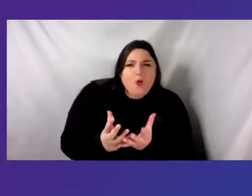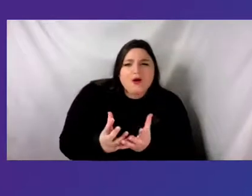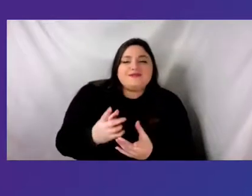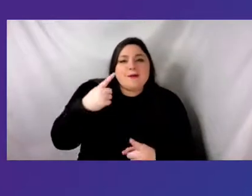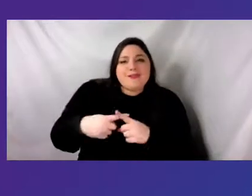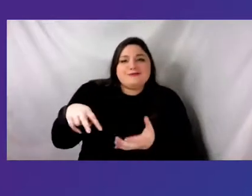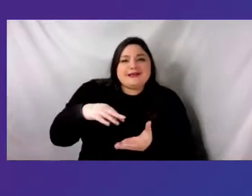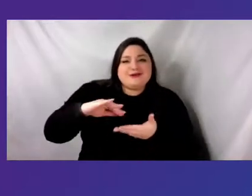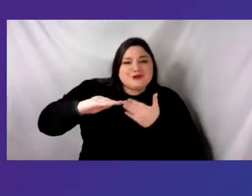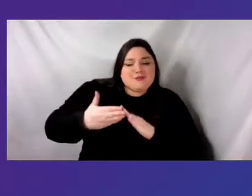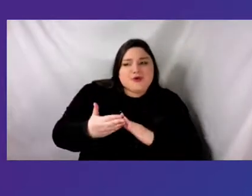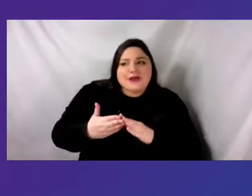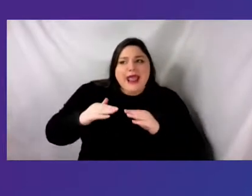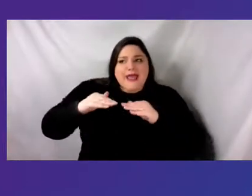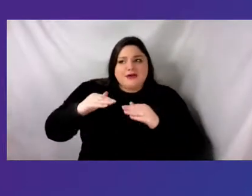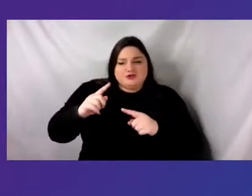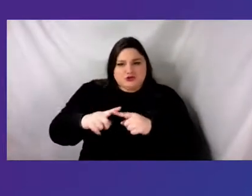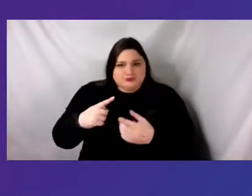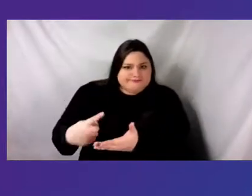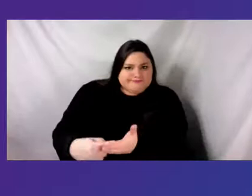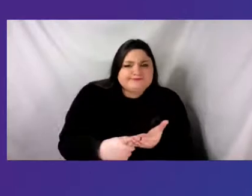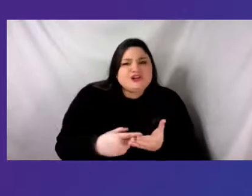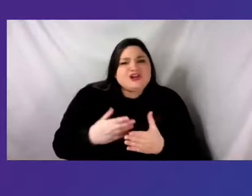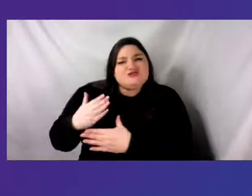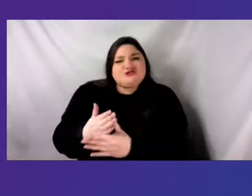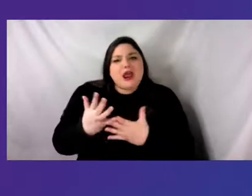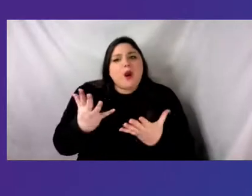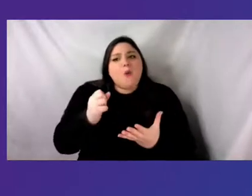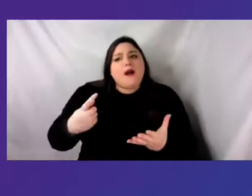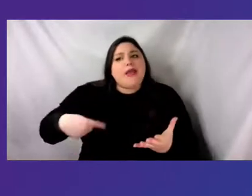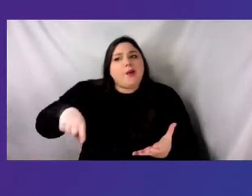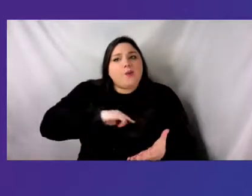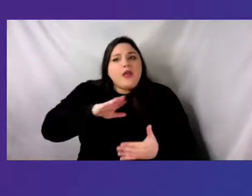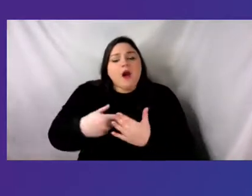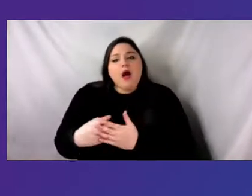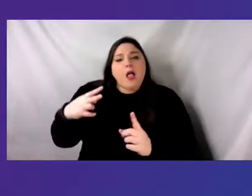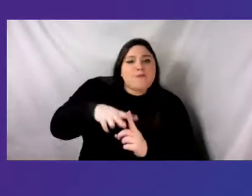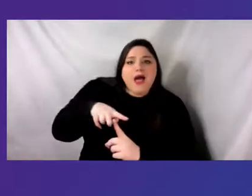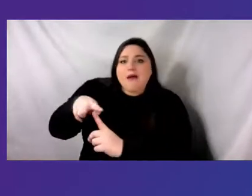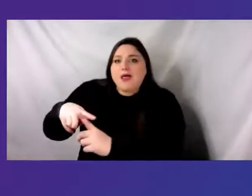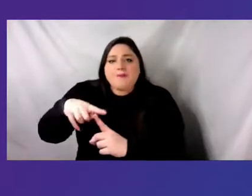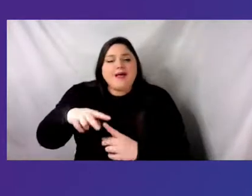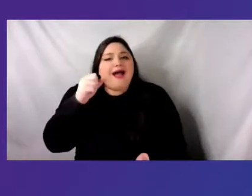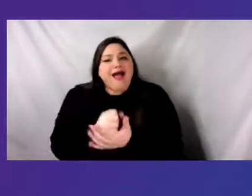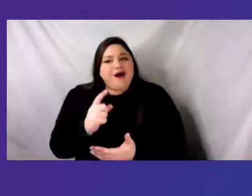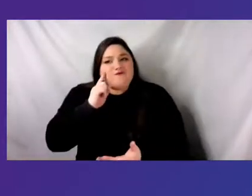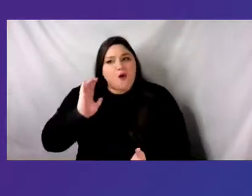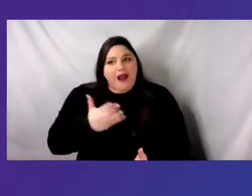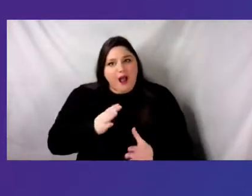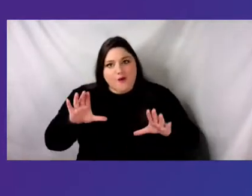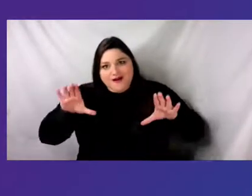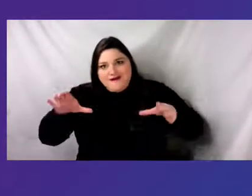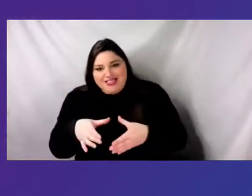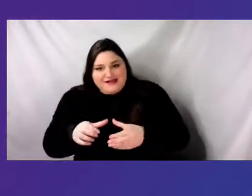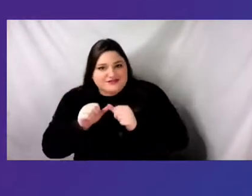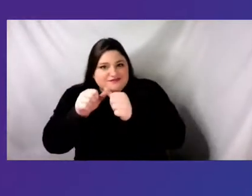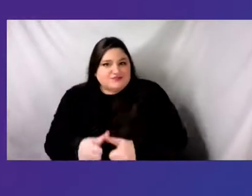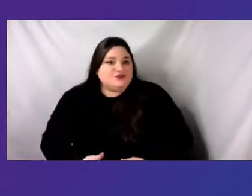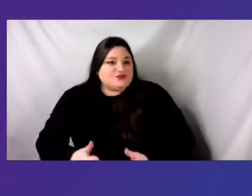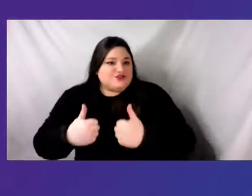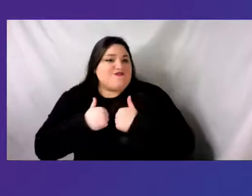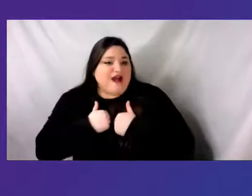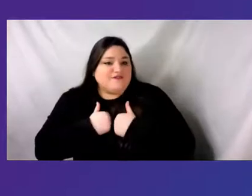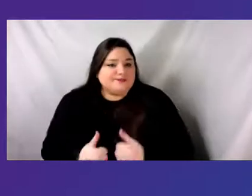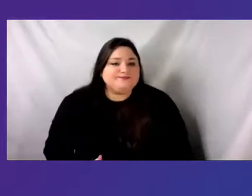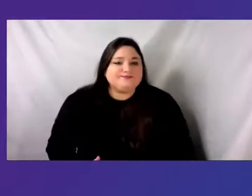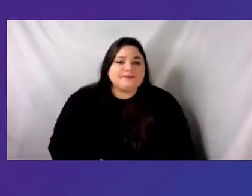lessons can our community apply from our collective survival that can be of service to us now how did past generations move through their